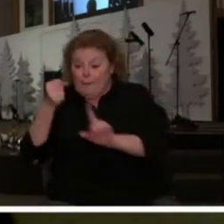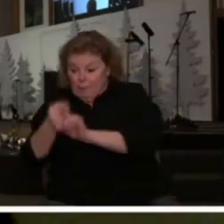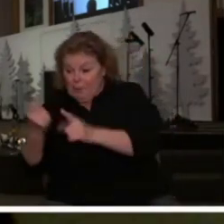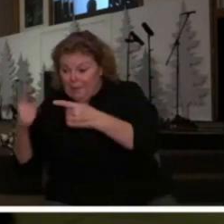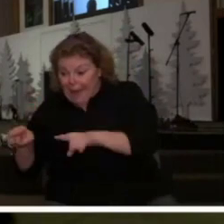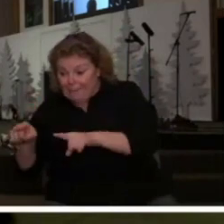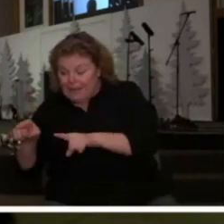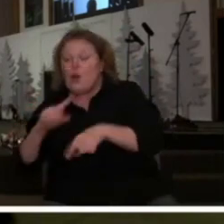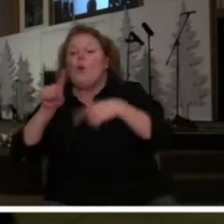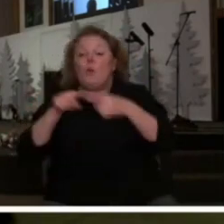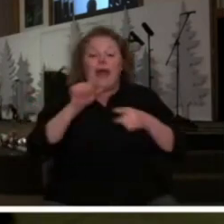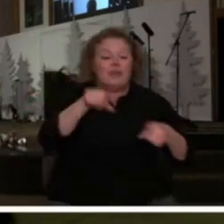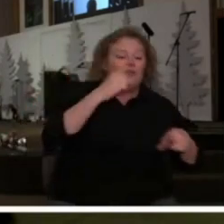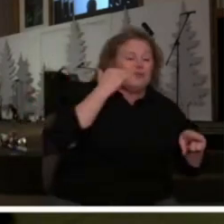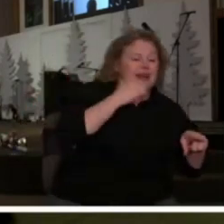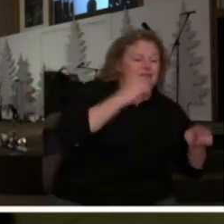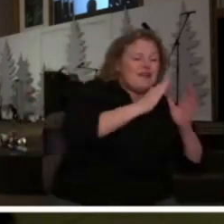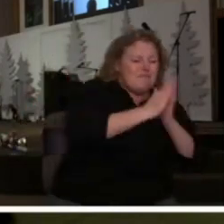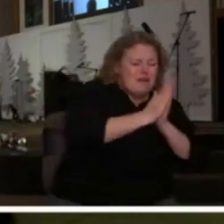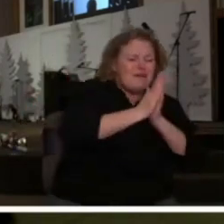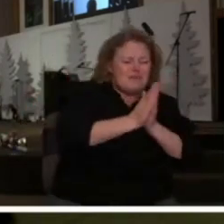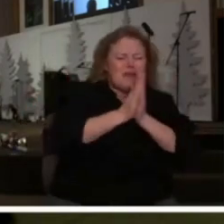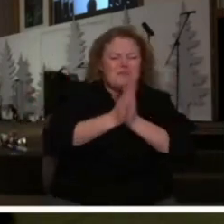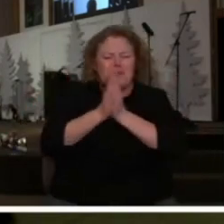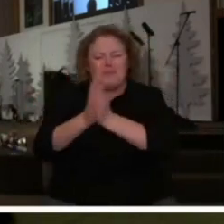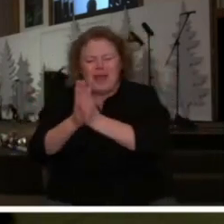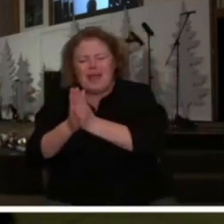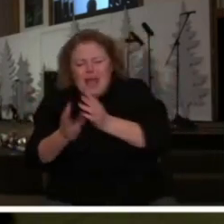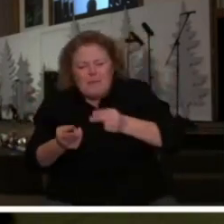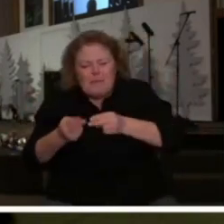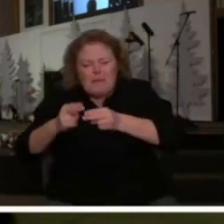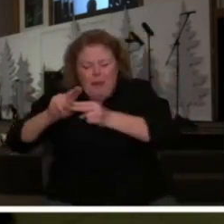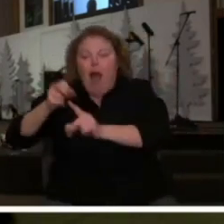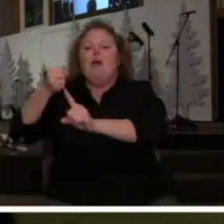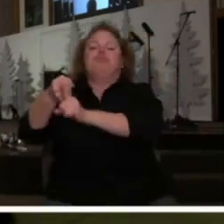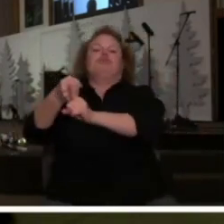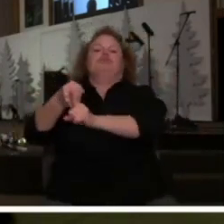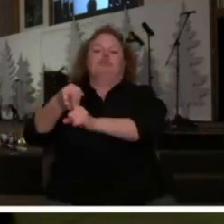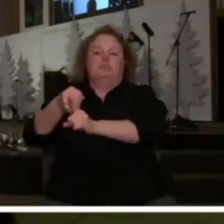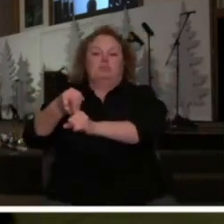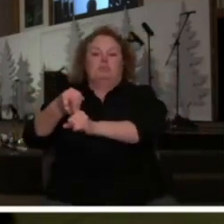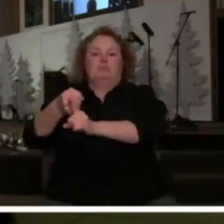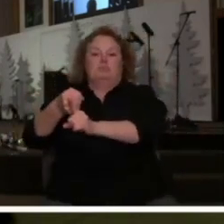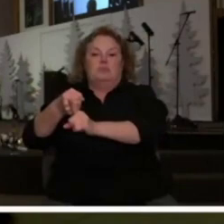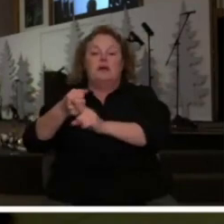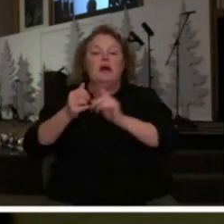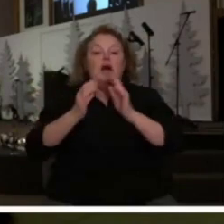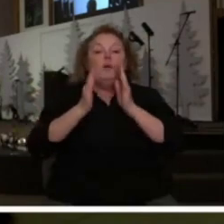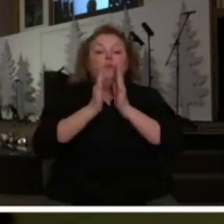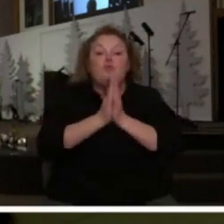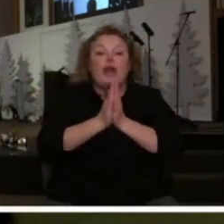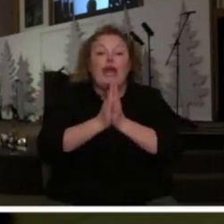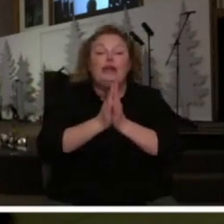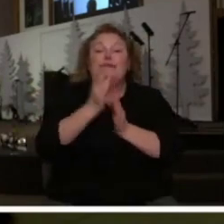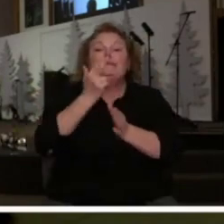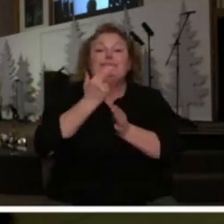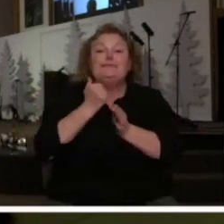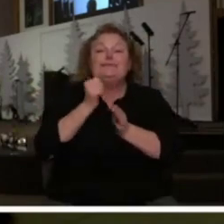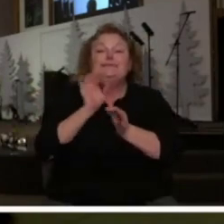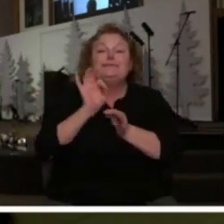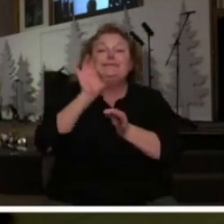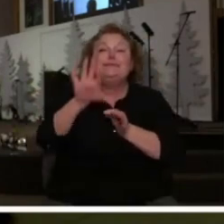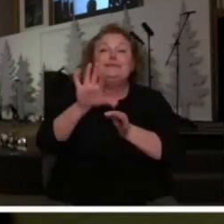a prayer life and you begin to recognize those things it's prayer alone short little prayers